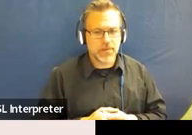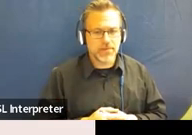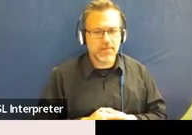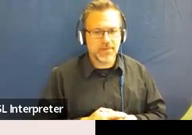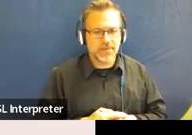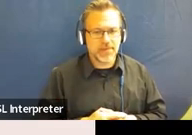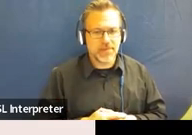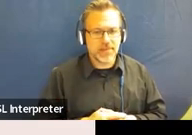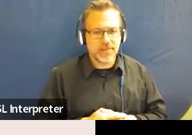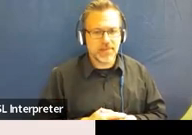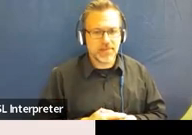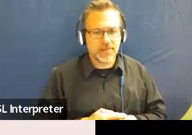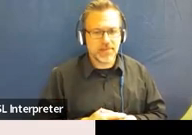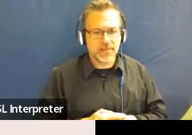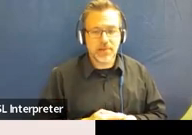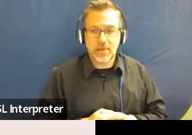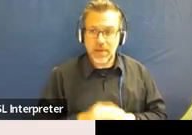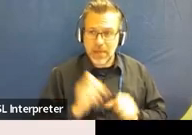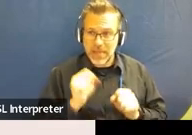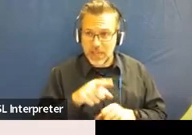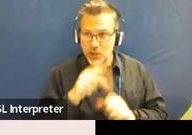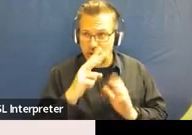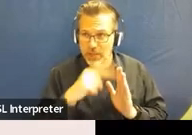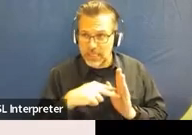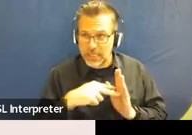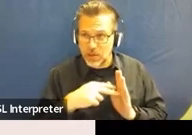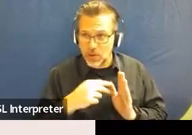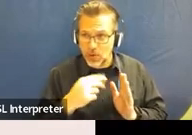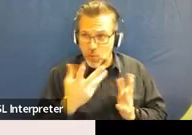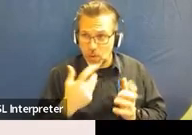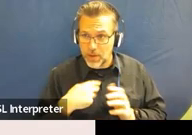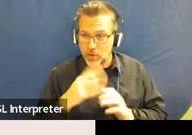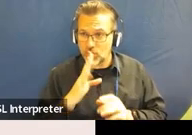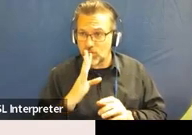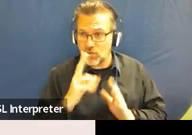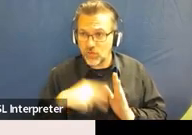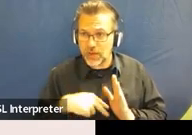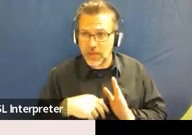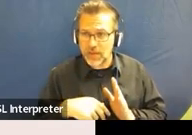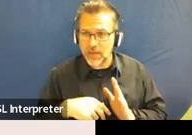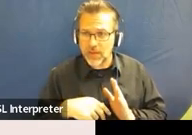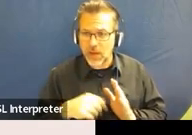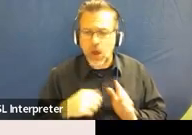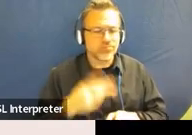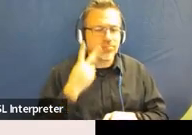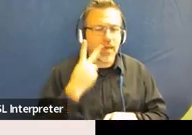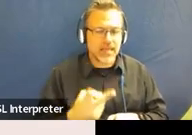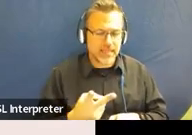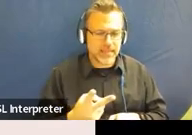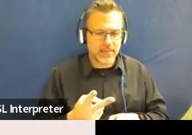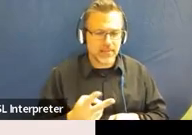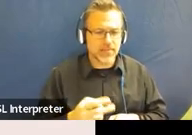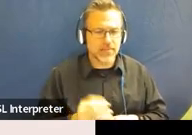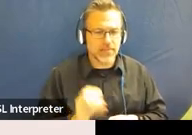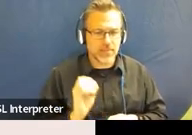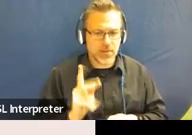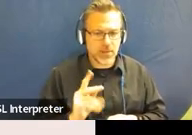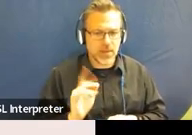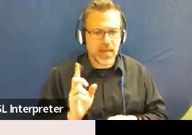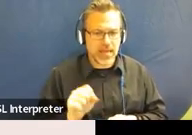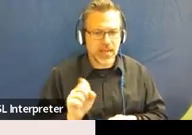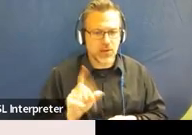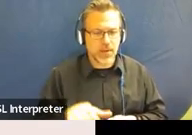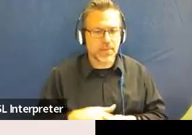or do you want me to read them? Let me find them. Okay. Got them. Thank you. I'm not sharing so I can do that. Okay.